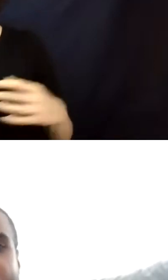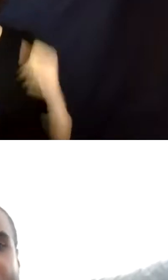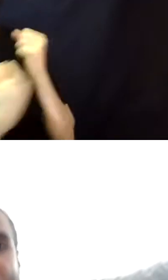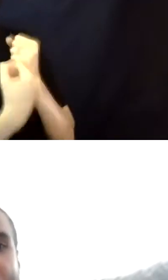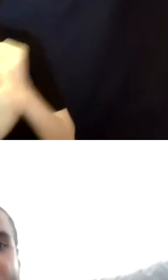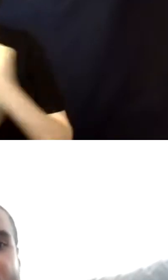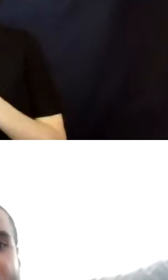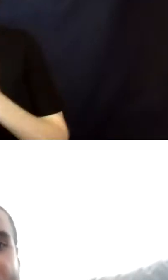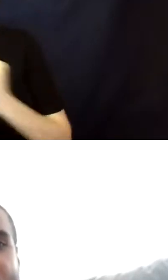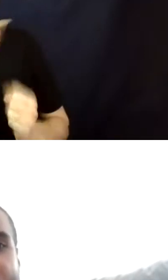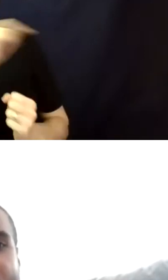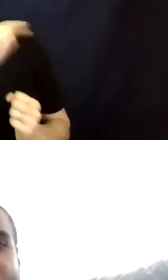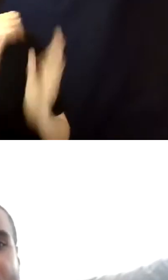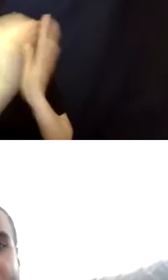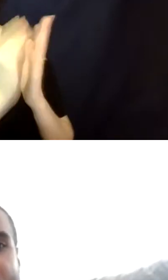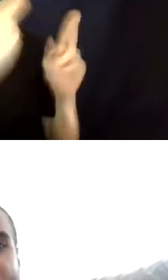ultimate power?